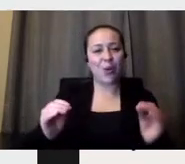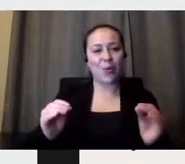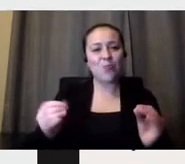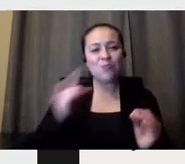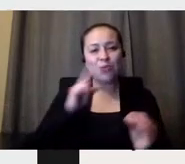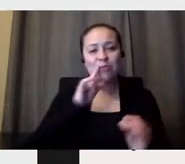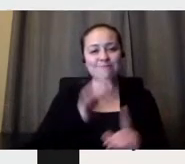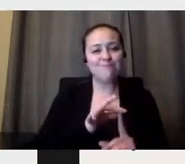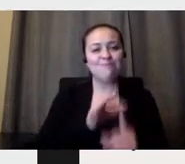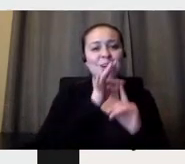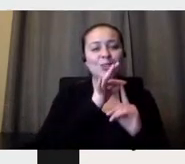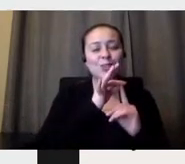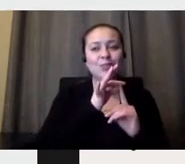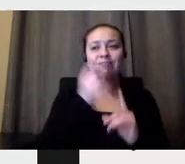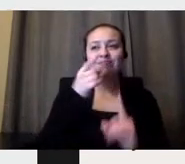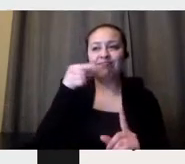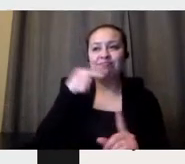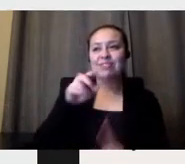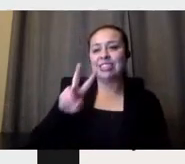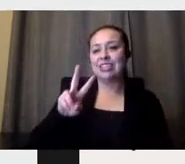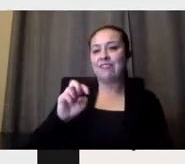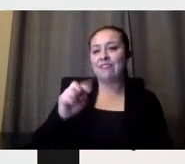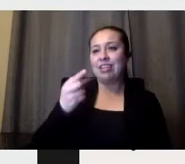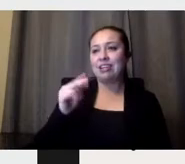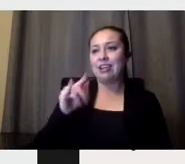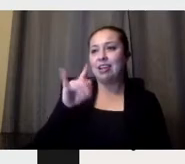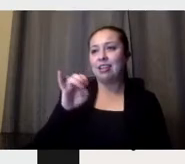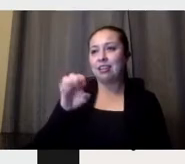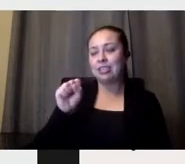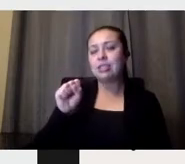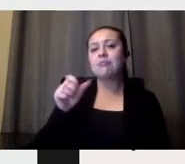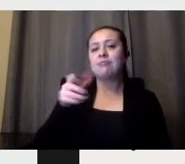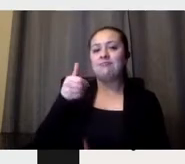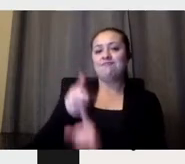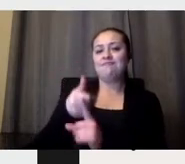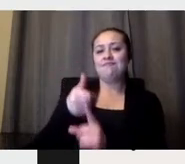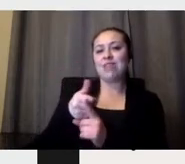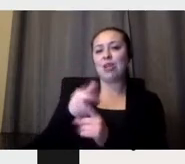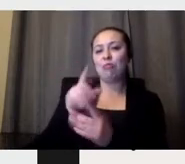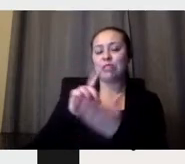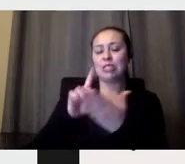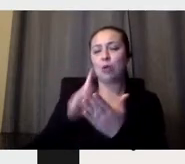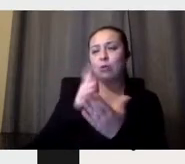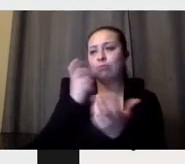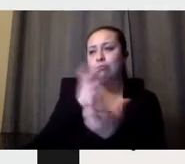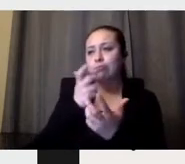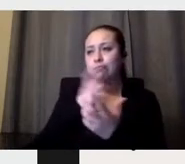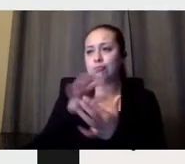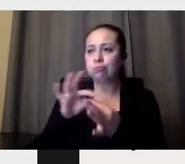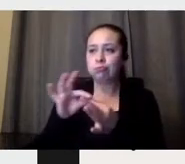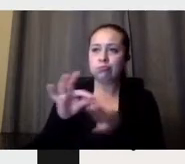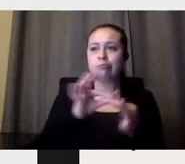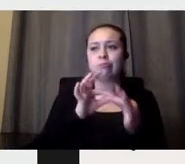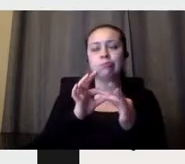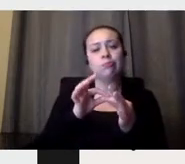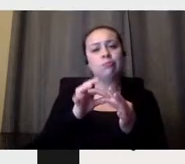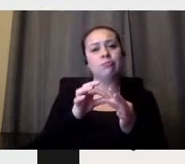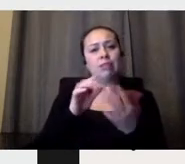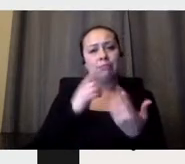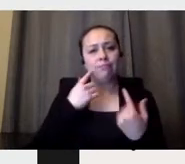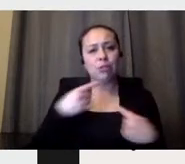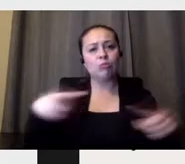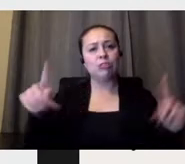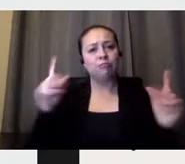truth is that the Vignelli's designs are concise and vigorous. In a sense, they have accumulated a lot of time ahead.